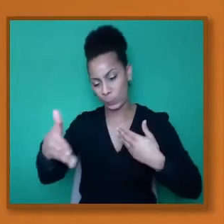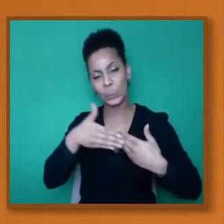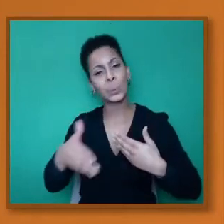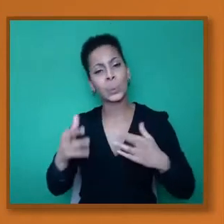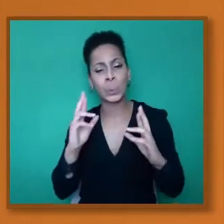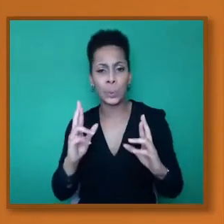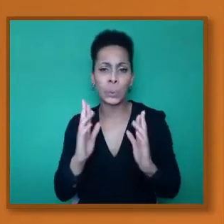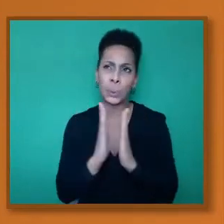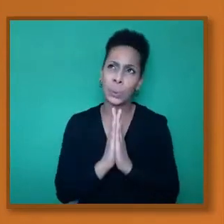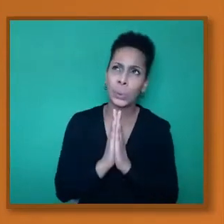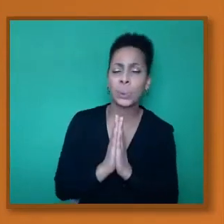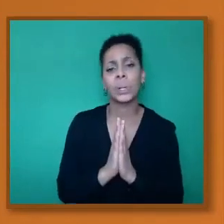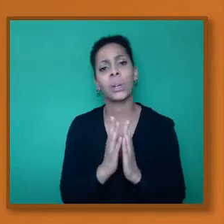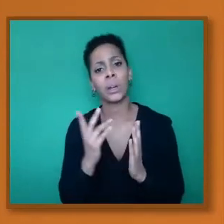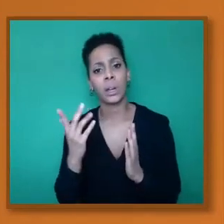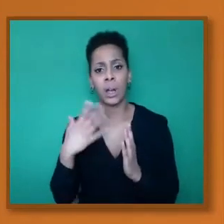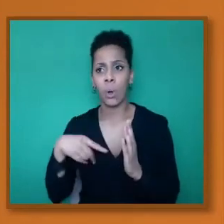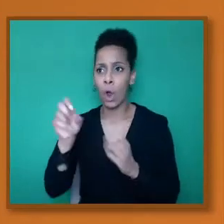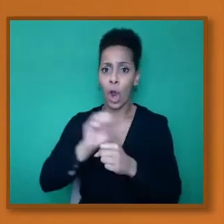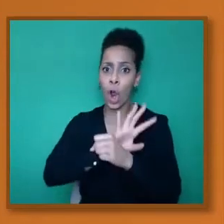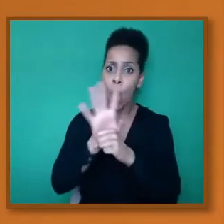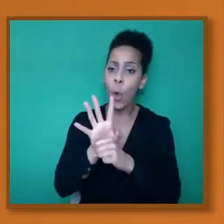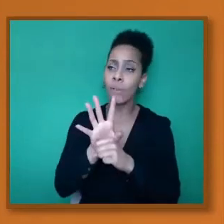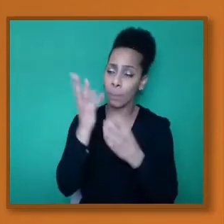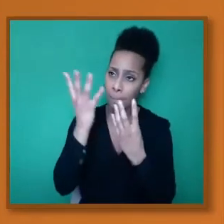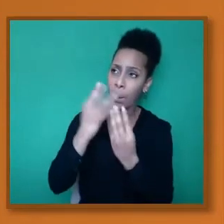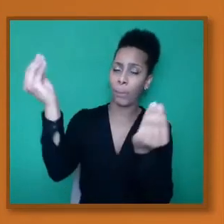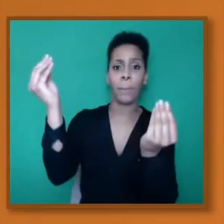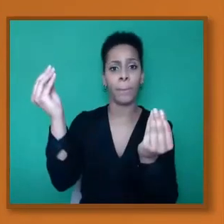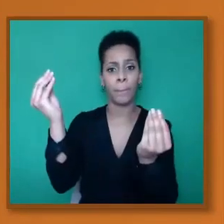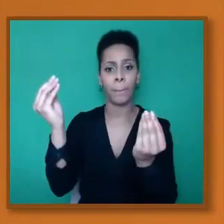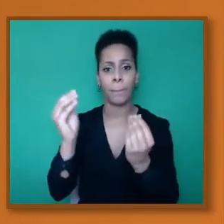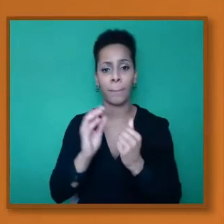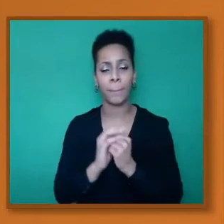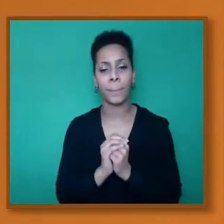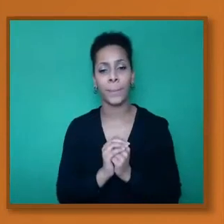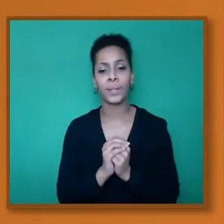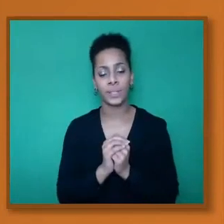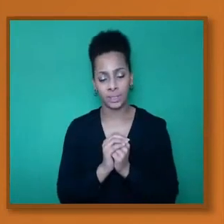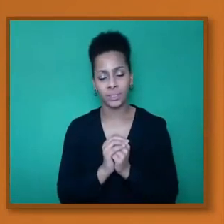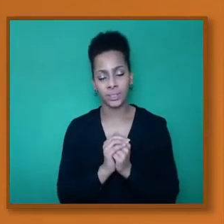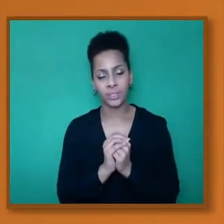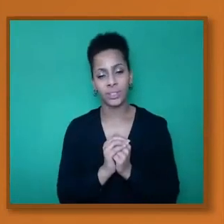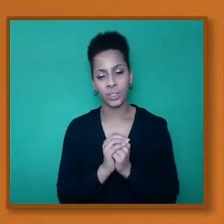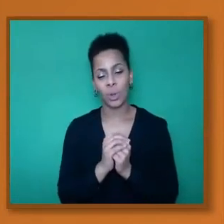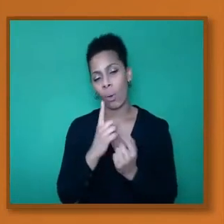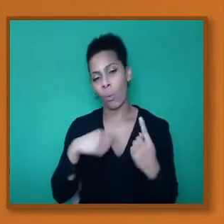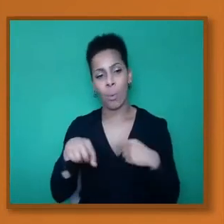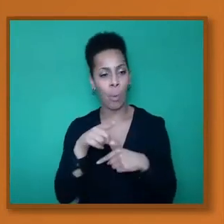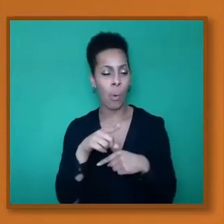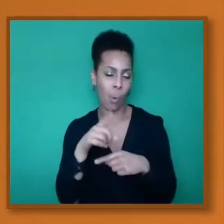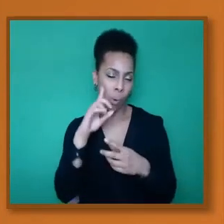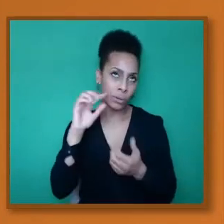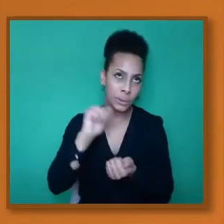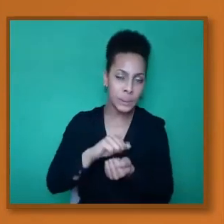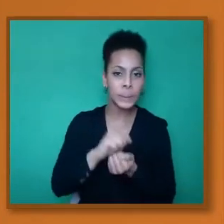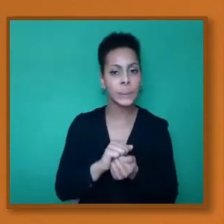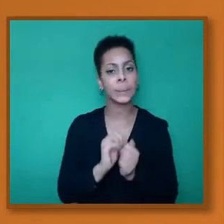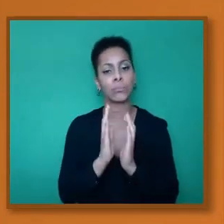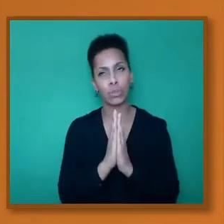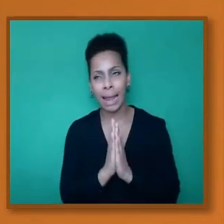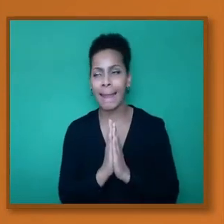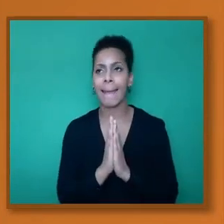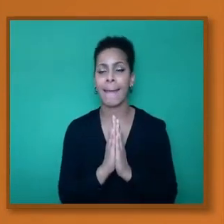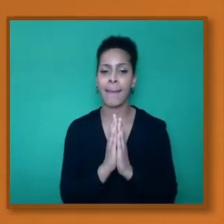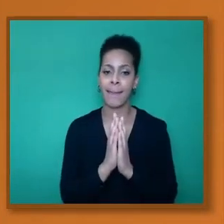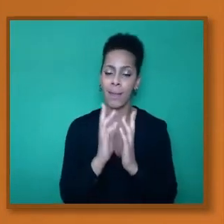COVID off planet earth so let's join them in you know praying for it to go away as